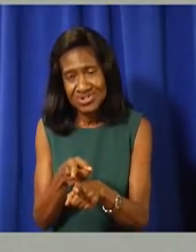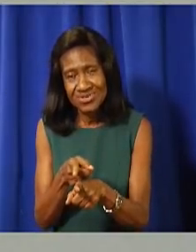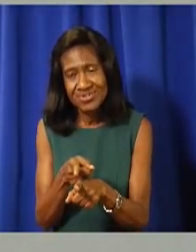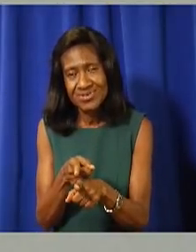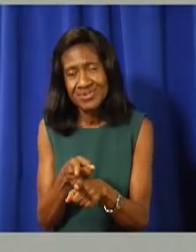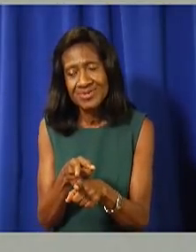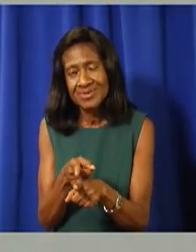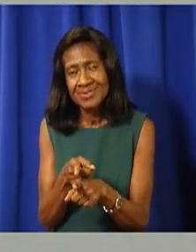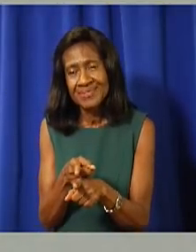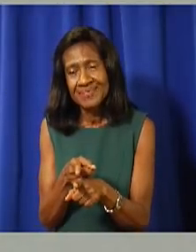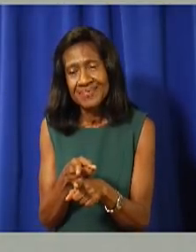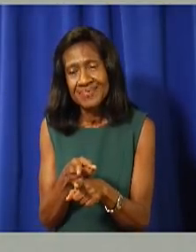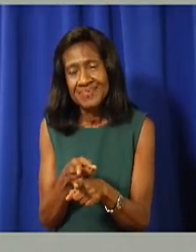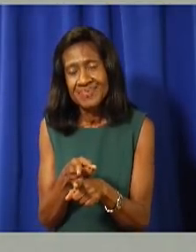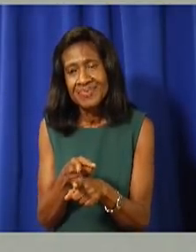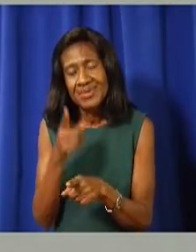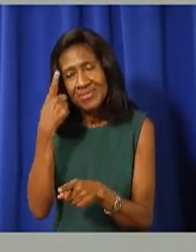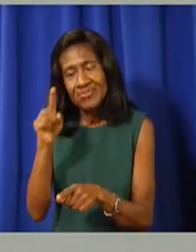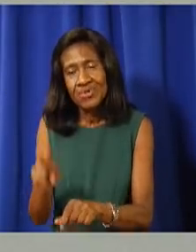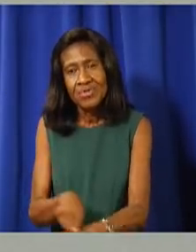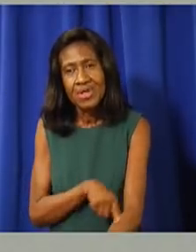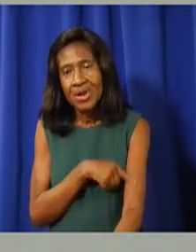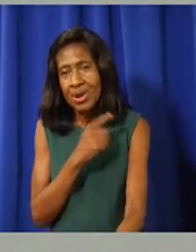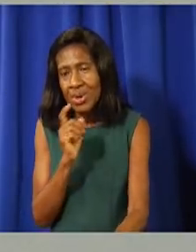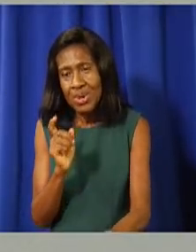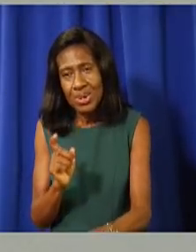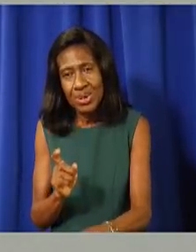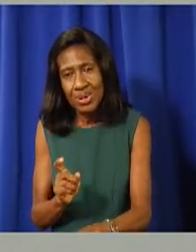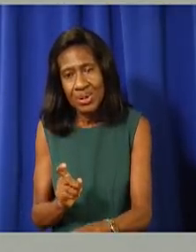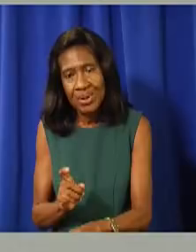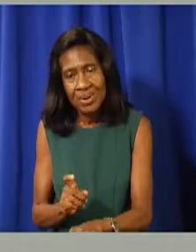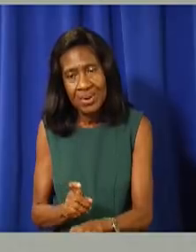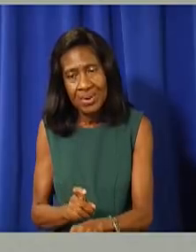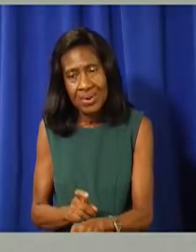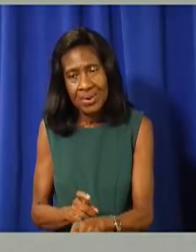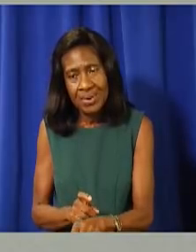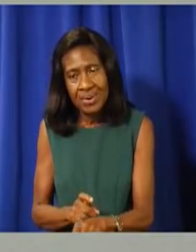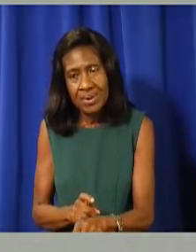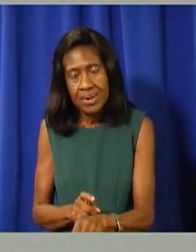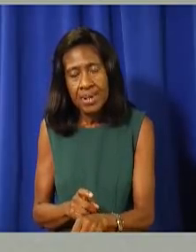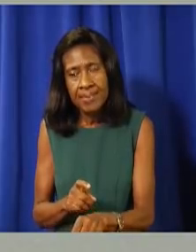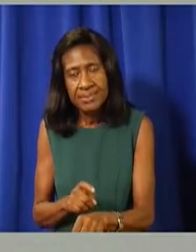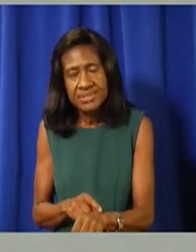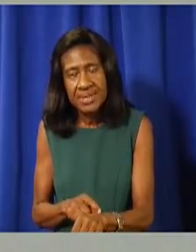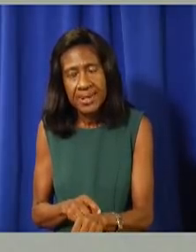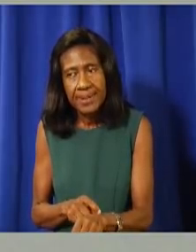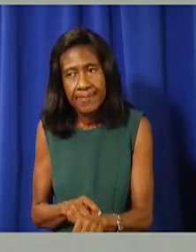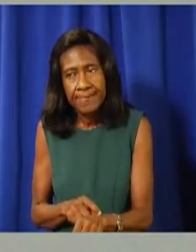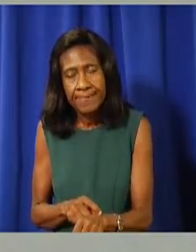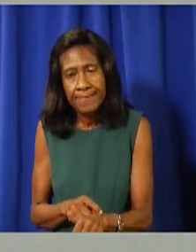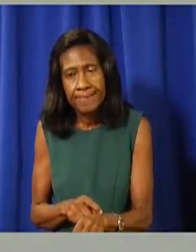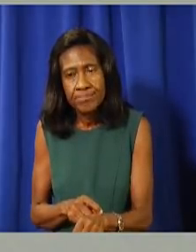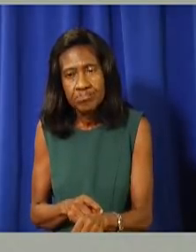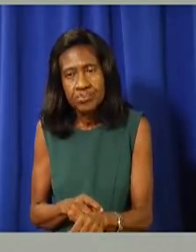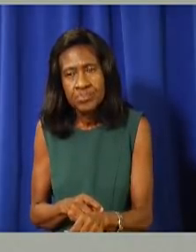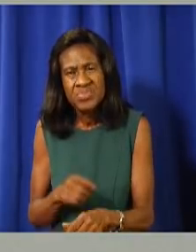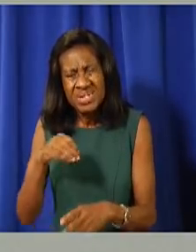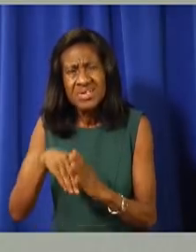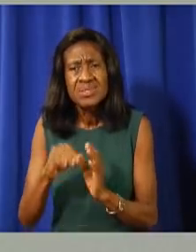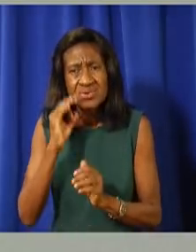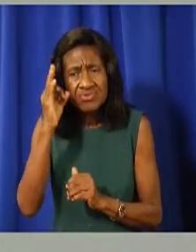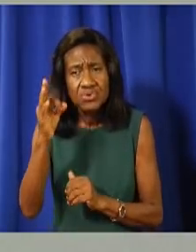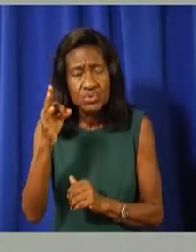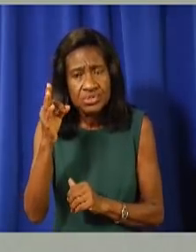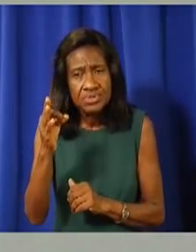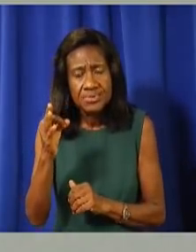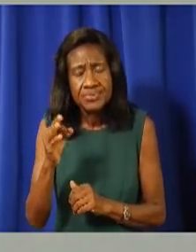In relation to the long term, obviously we are going to have to, whenever it is that we